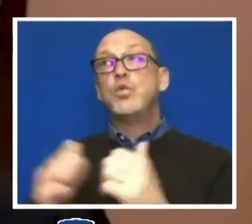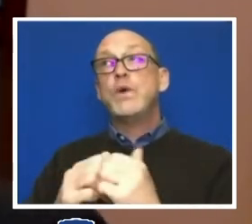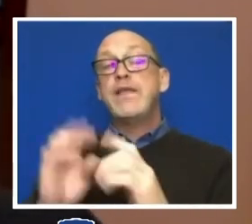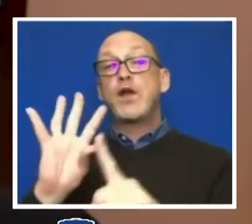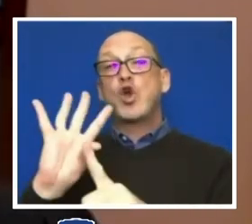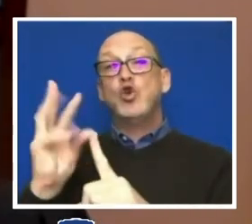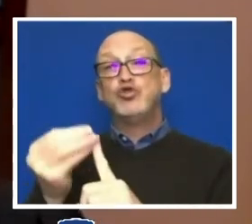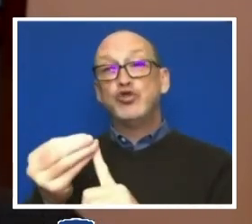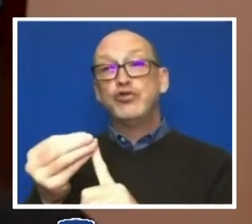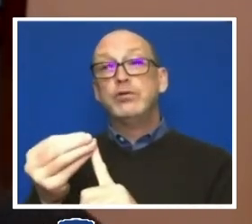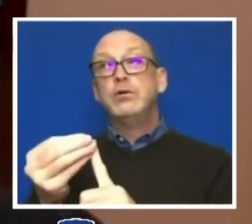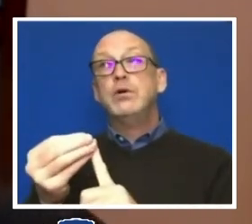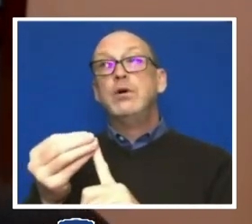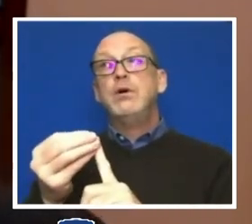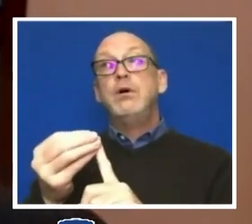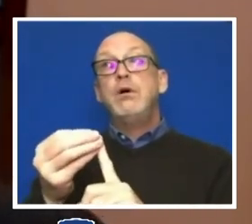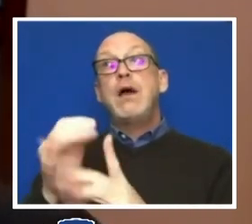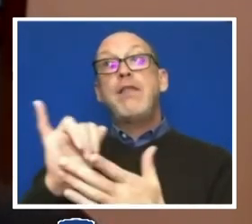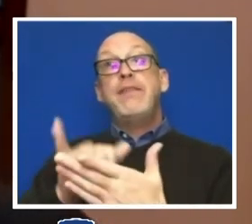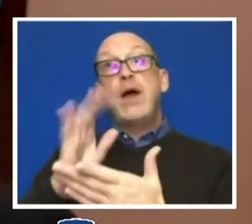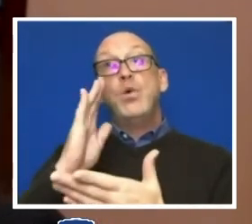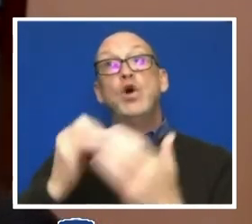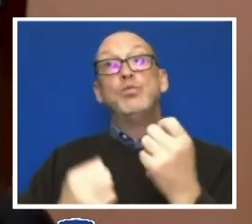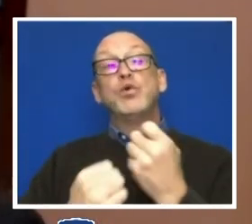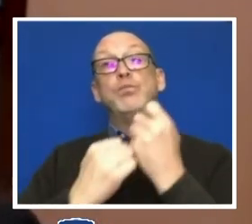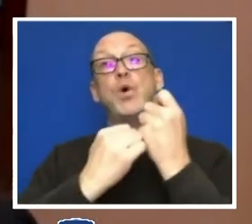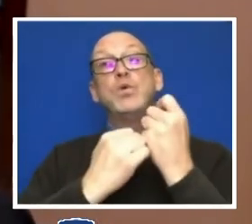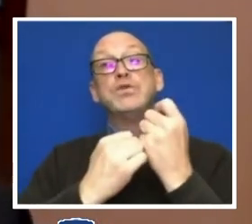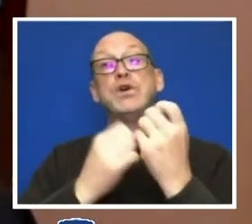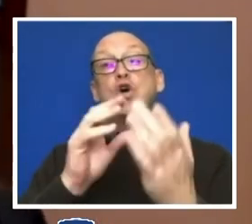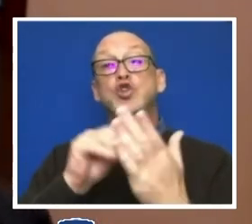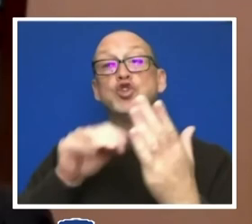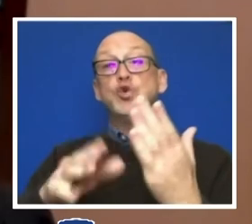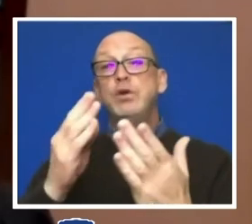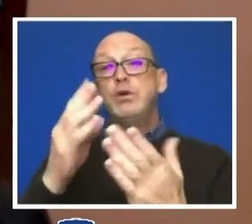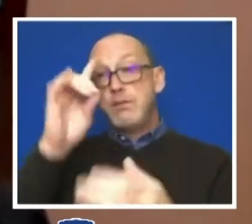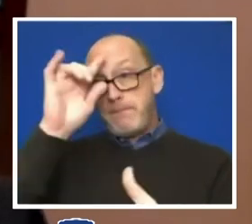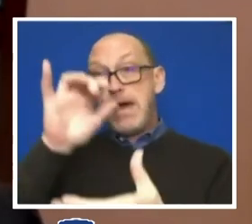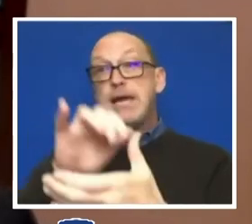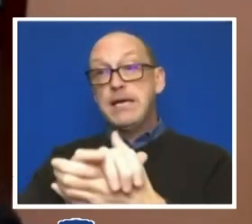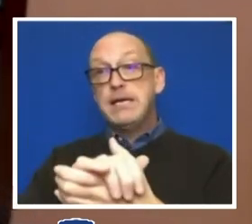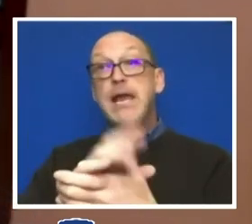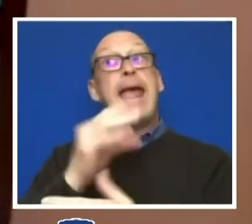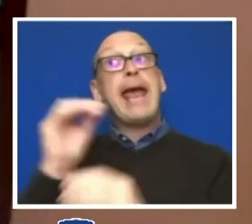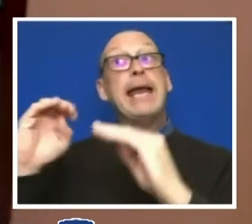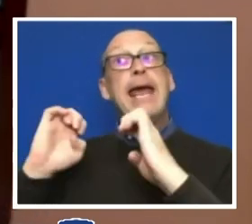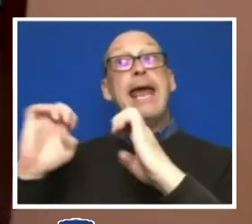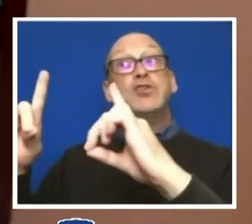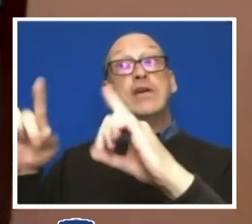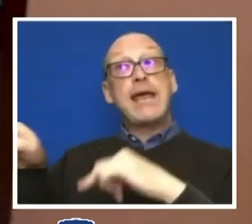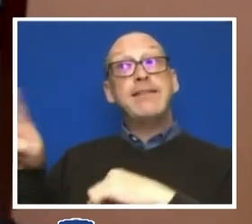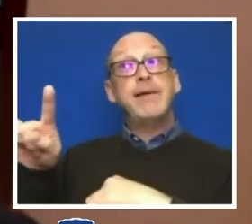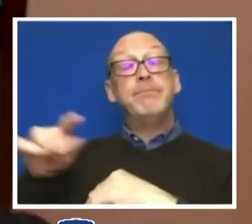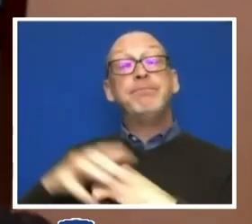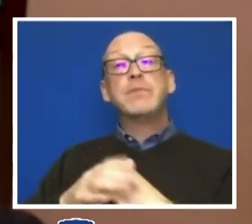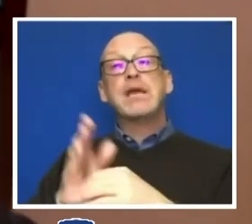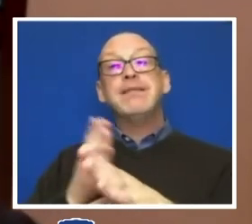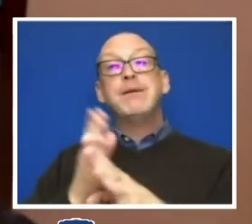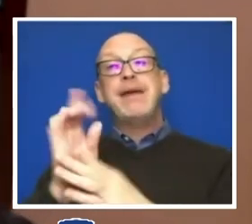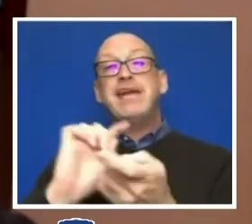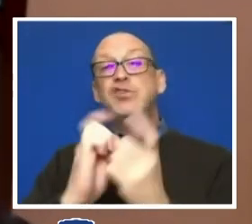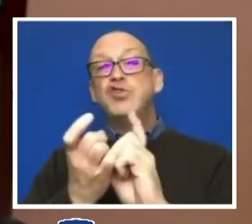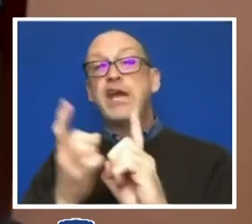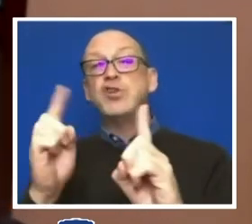that promotes student buy in and also educates them. So the main change made to the